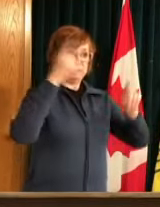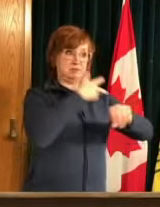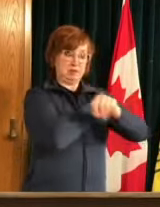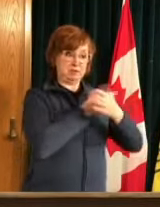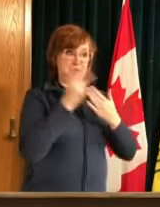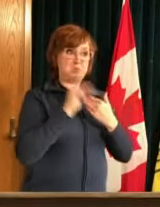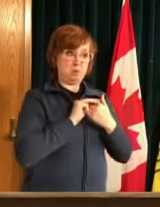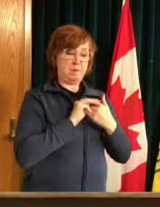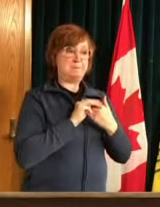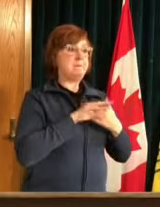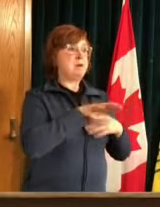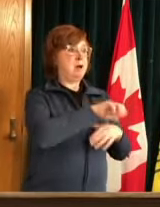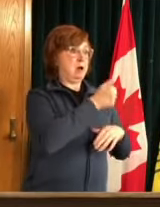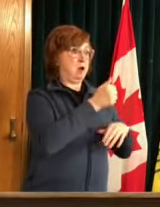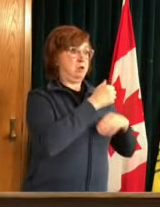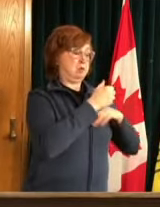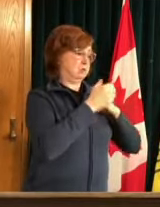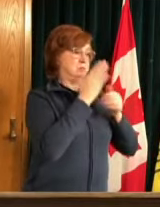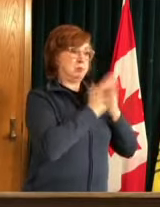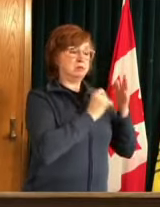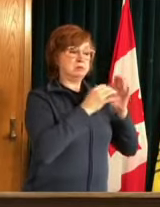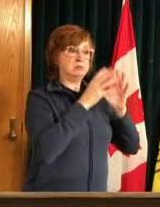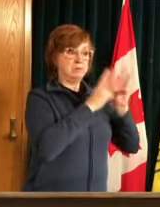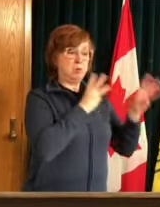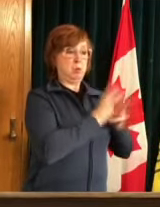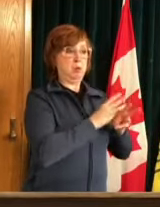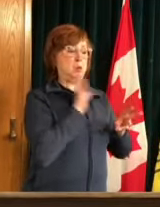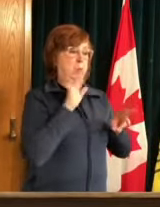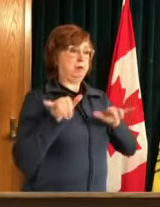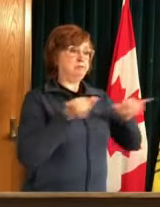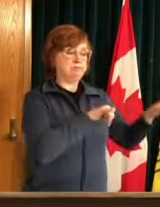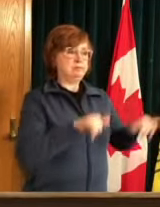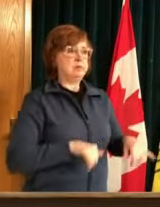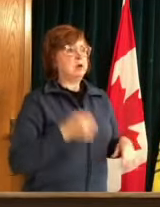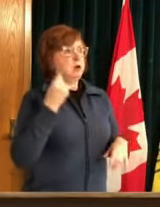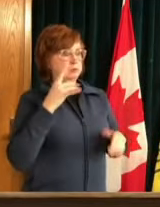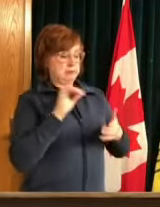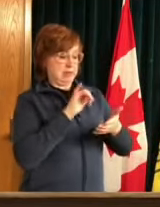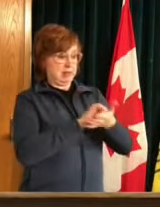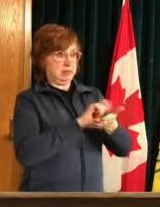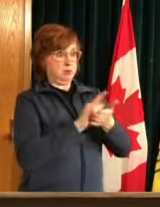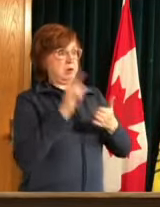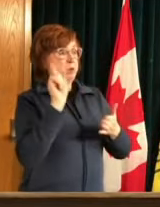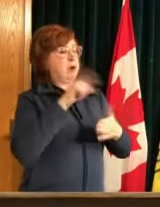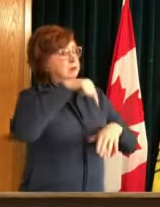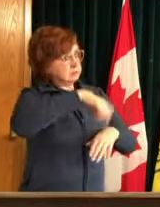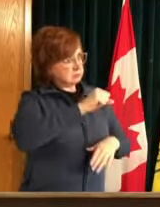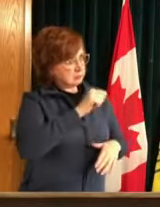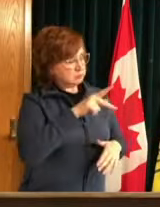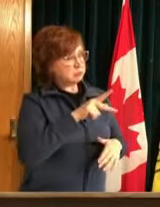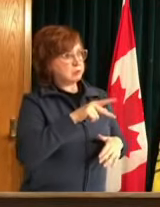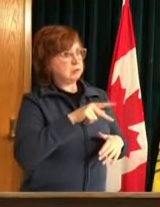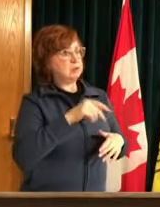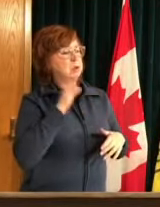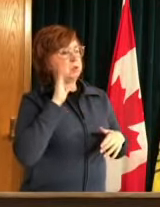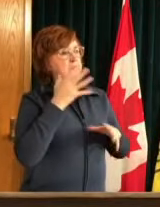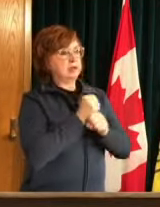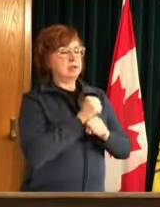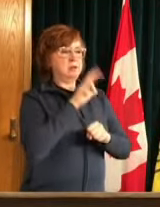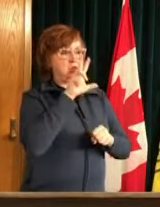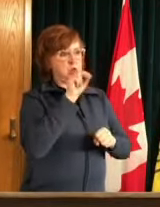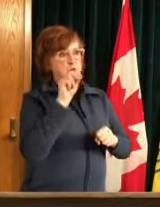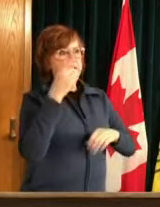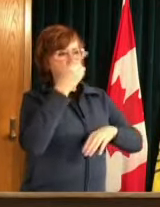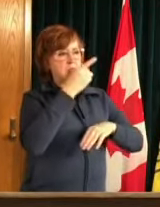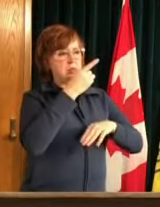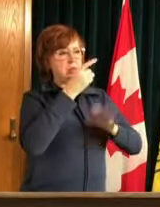this week saskatchewan will only receive just over 30 000 vaccines that's about a two or three day supply at the